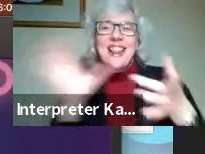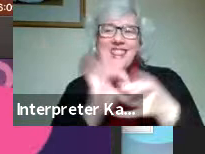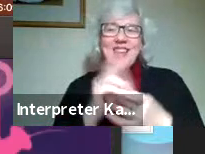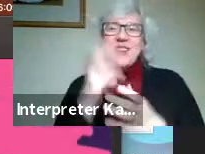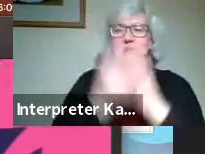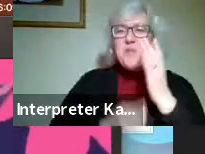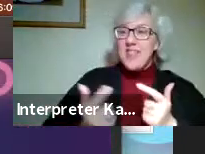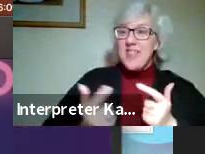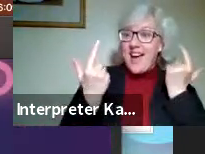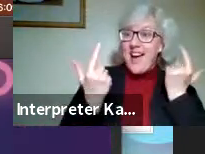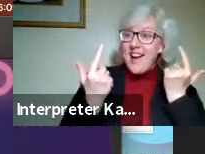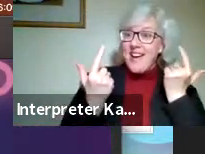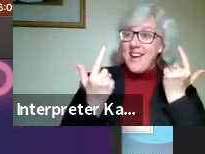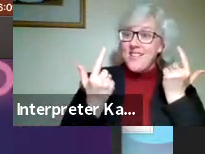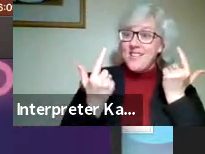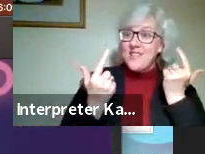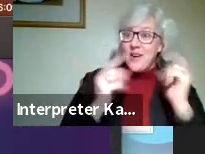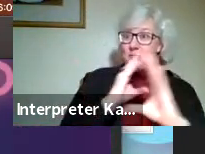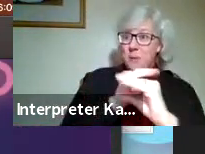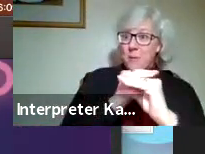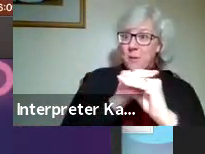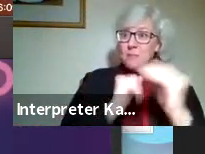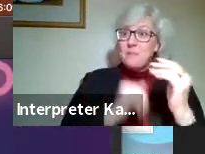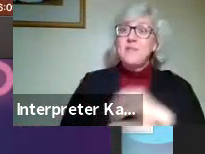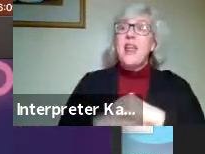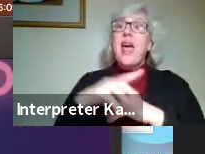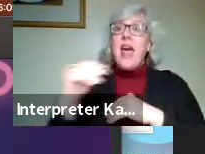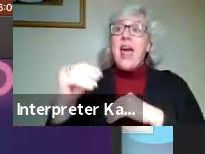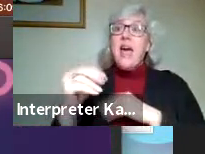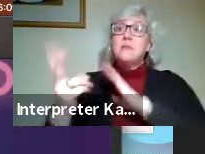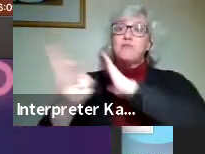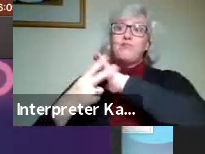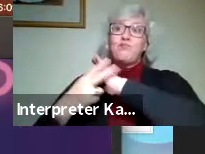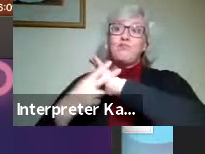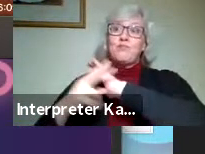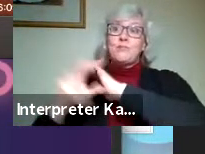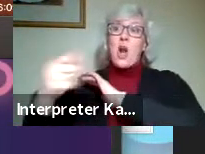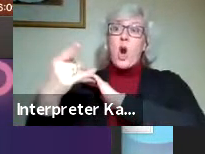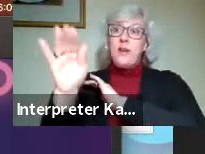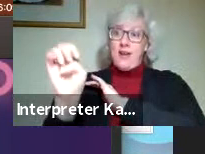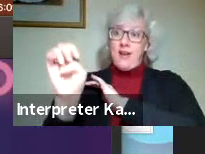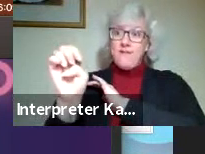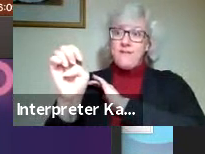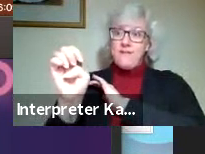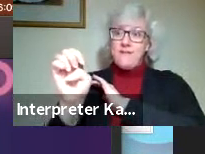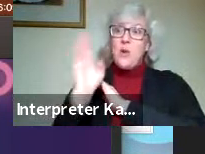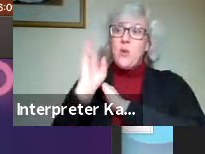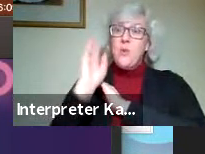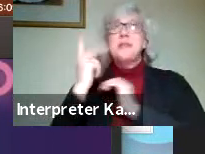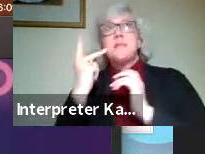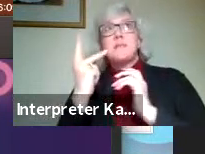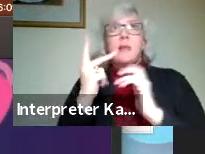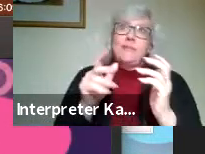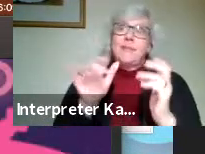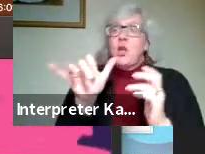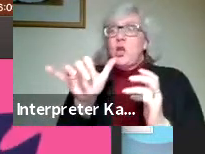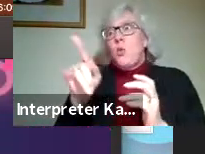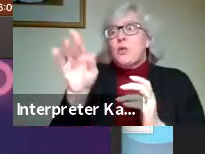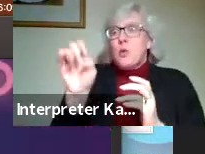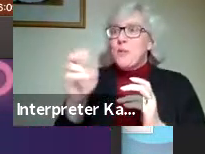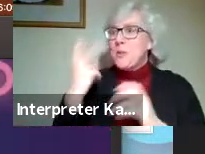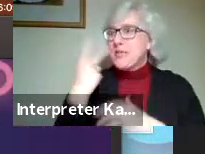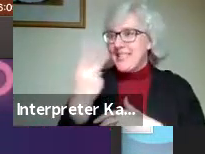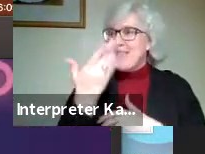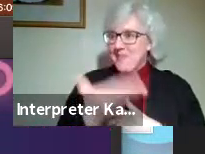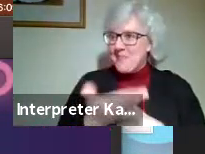the live broadcast as well as our archival Zoom, I should say YouTube footage of